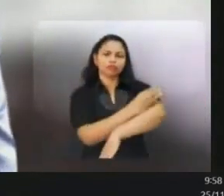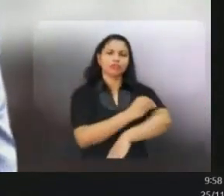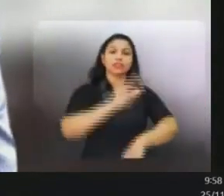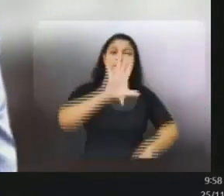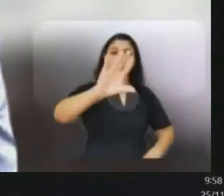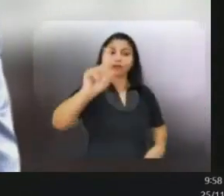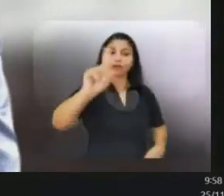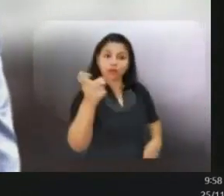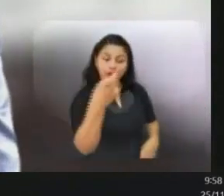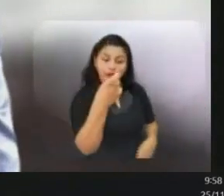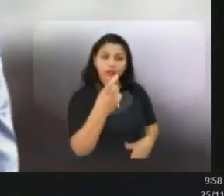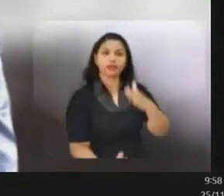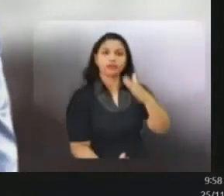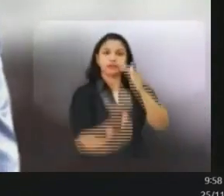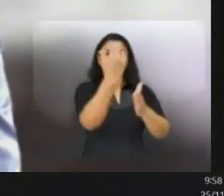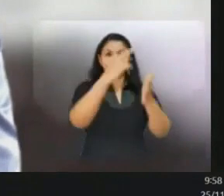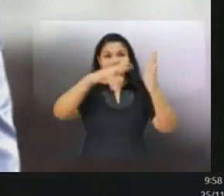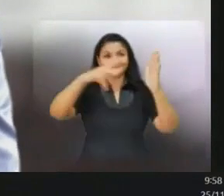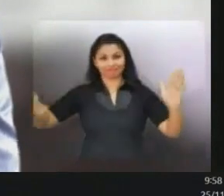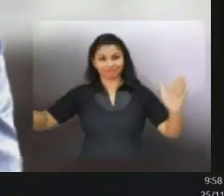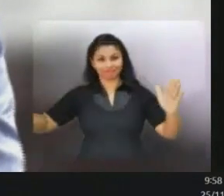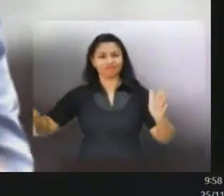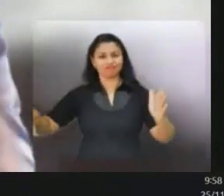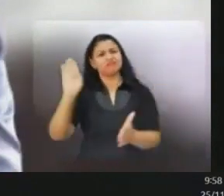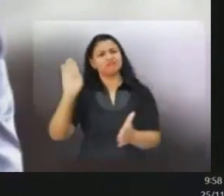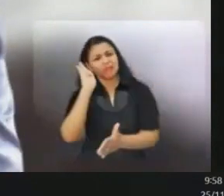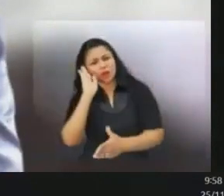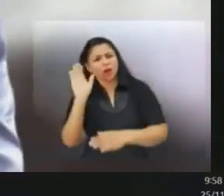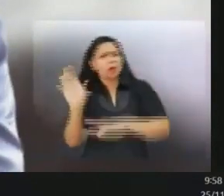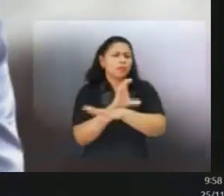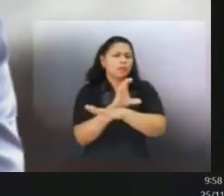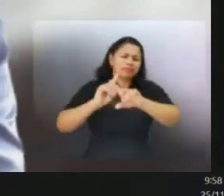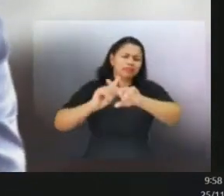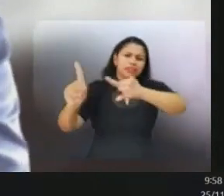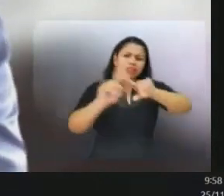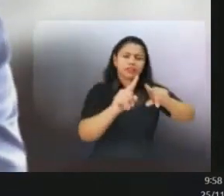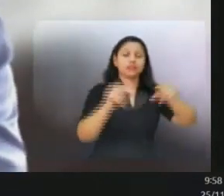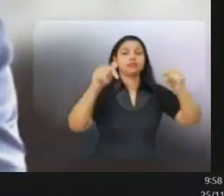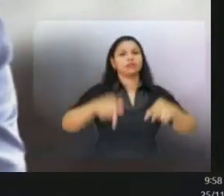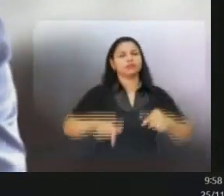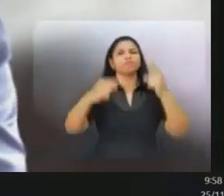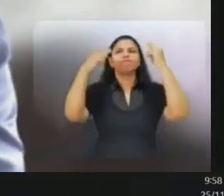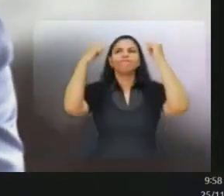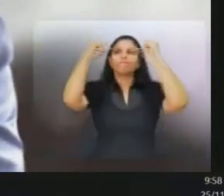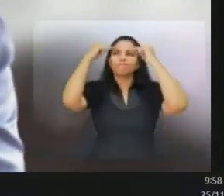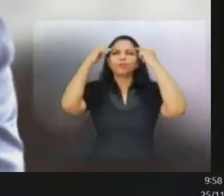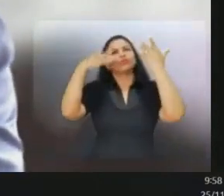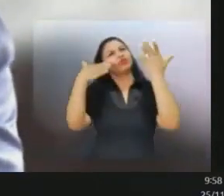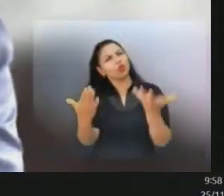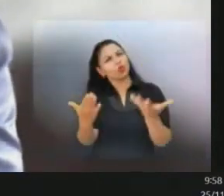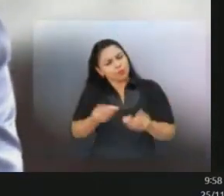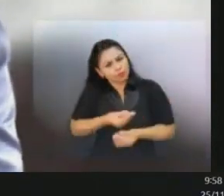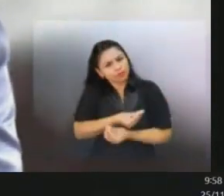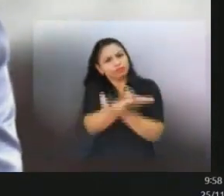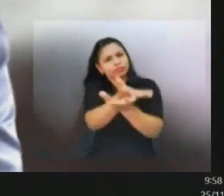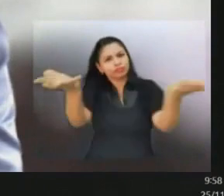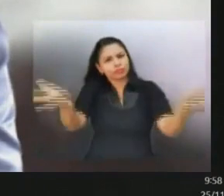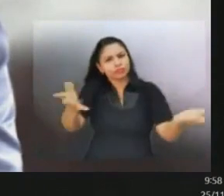even new mobile technologies other than 5G. Today, they are thinking on how to